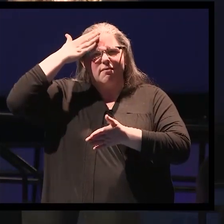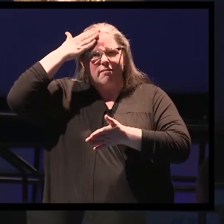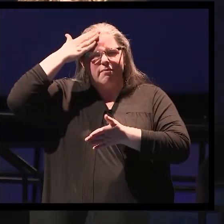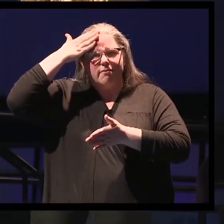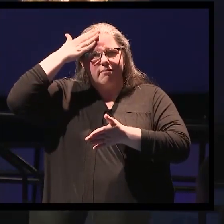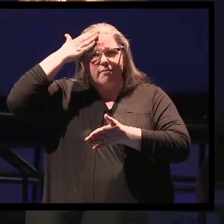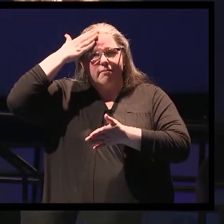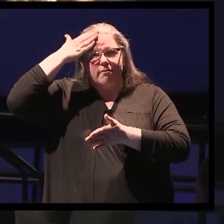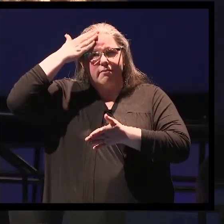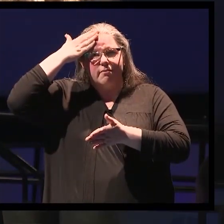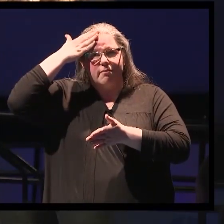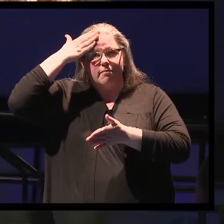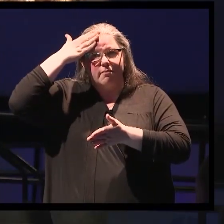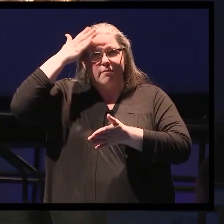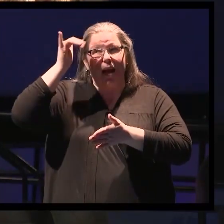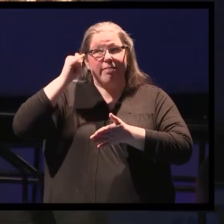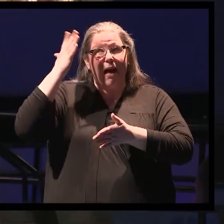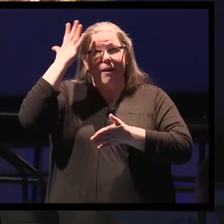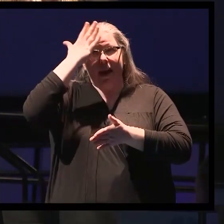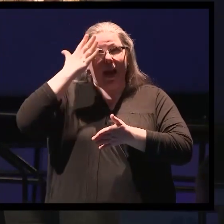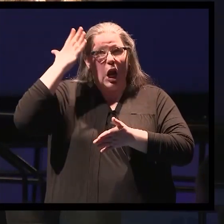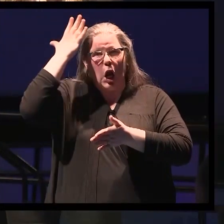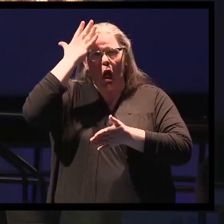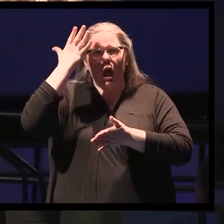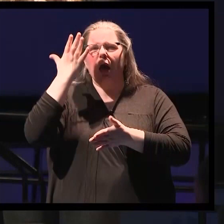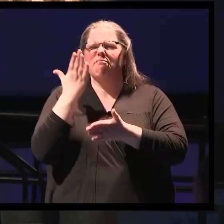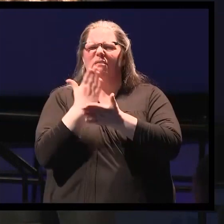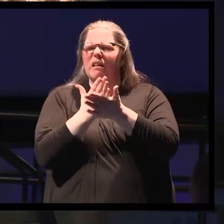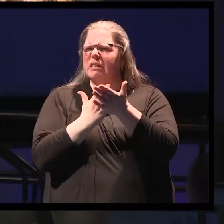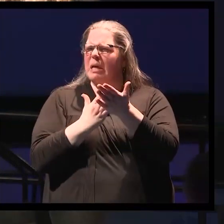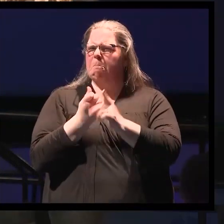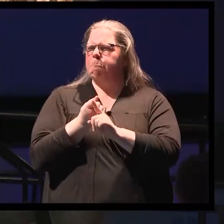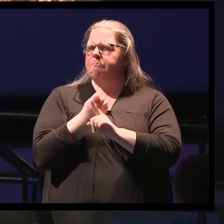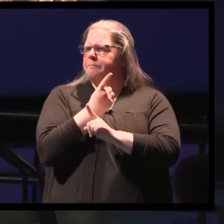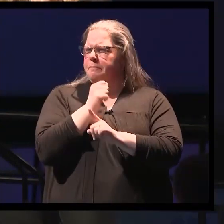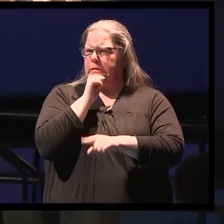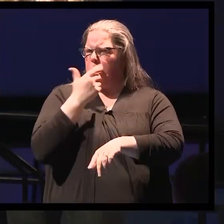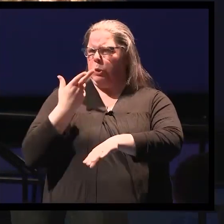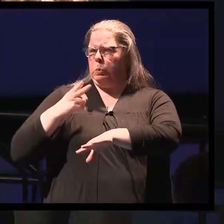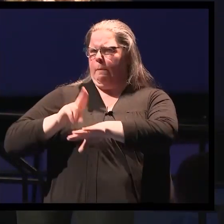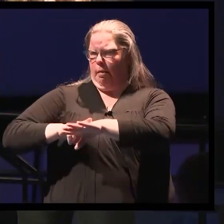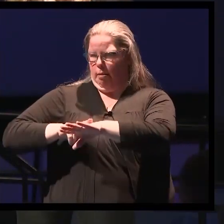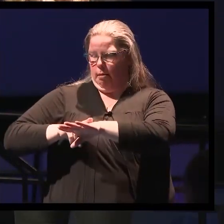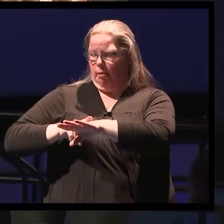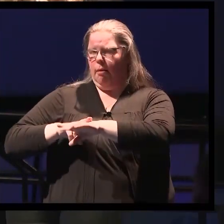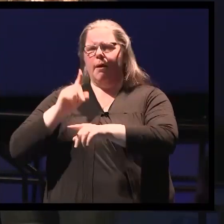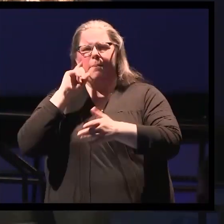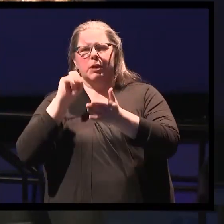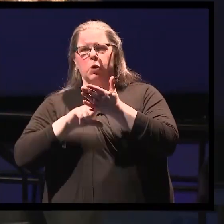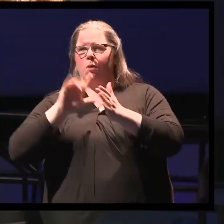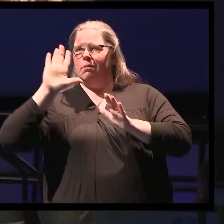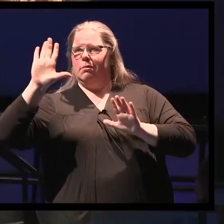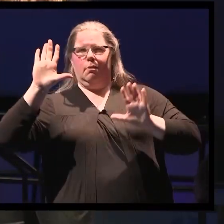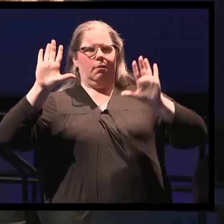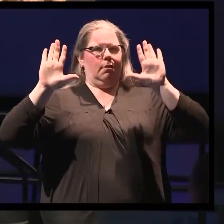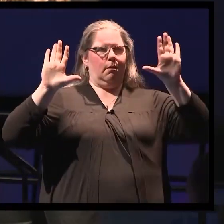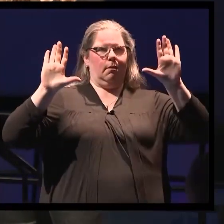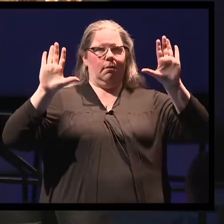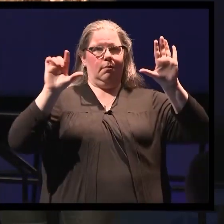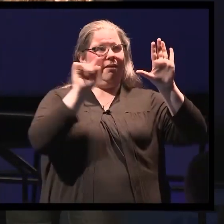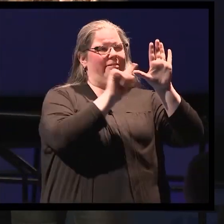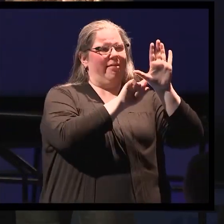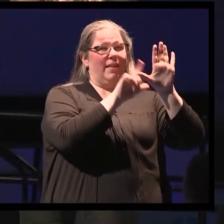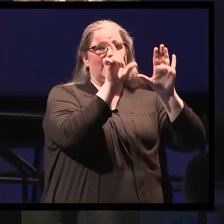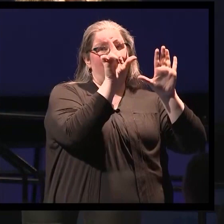this is an area that's close to the areas that control left-sided movement. There are two types of scans here. There is one on the left